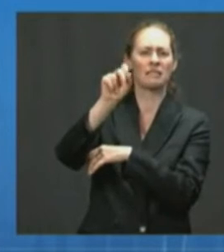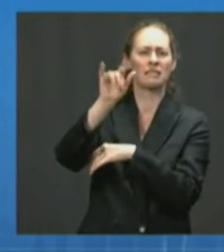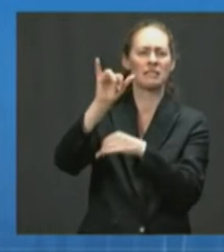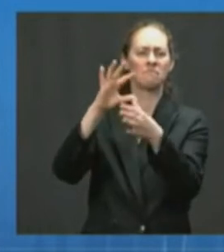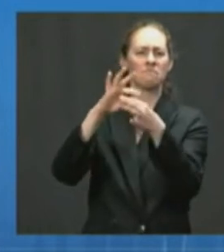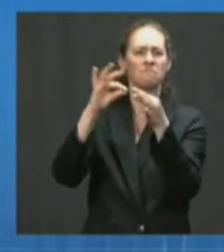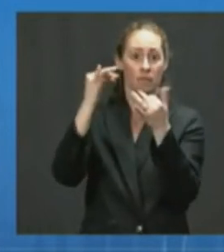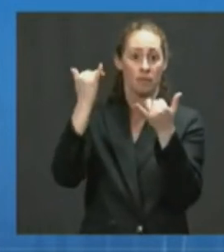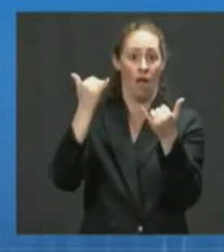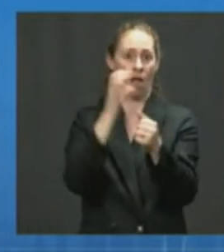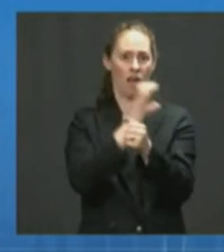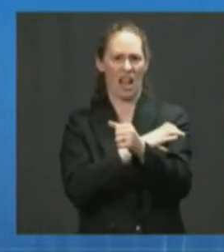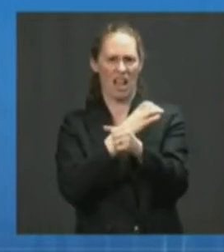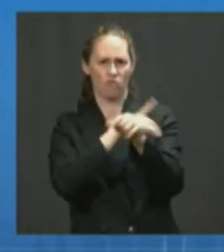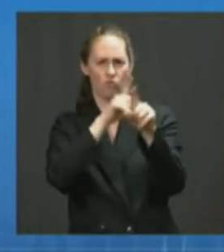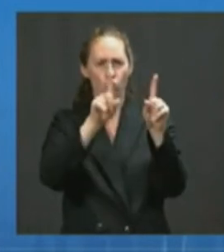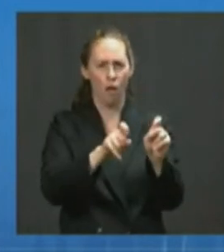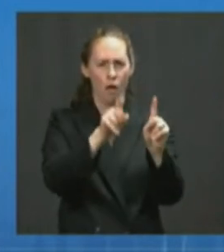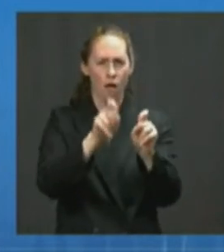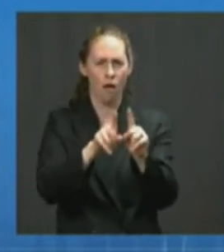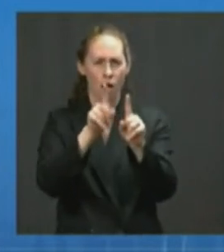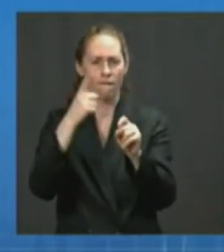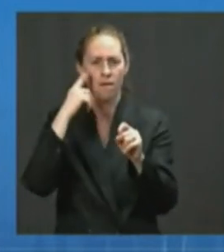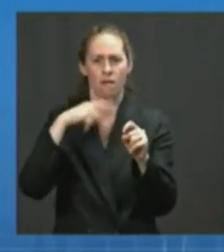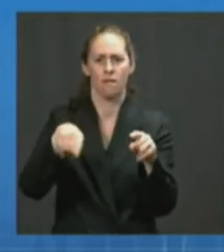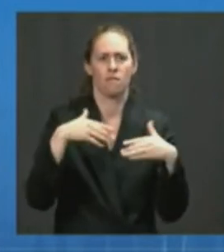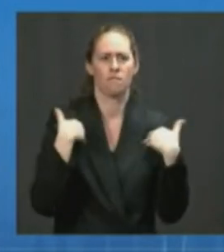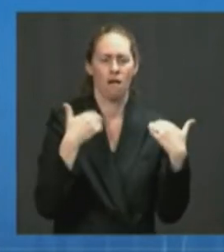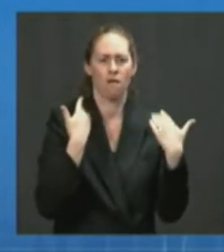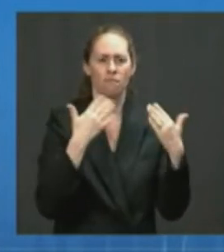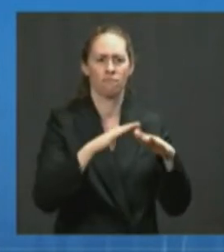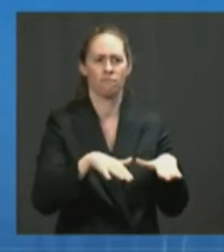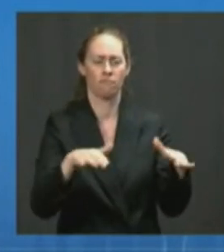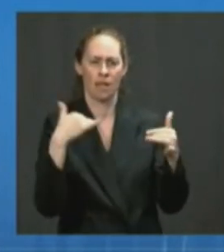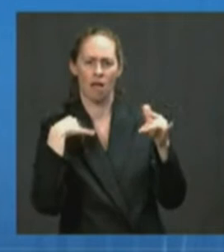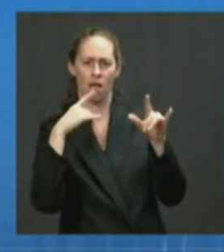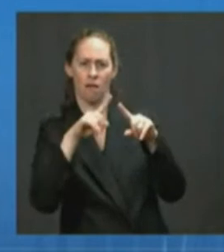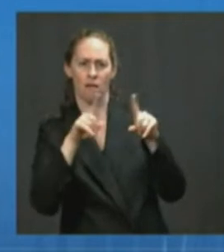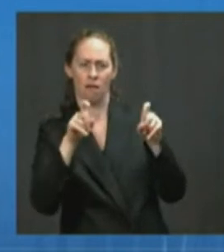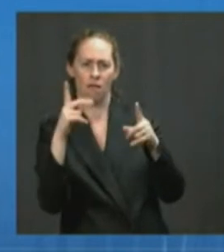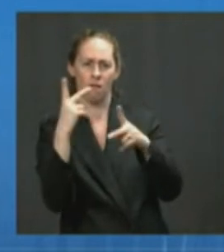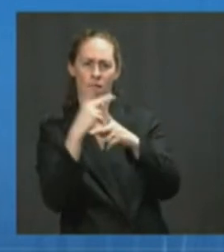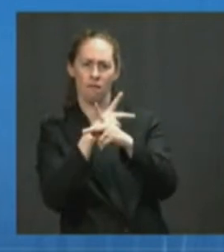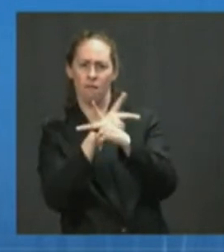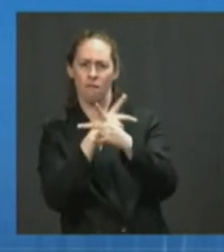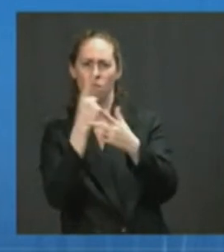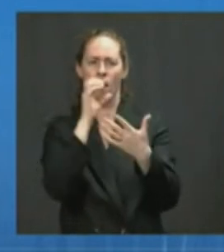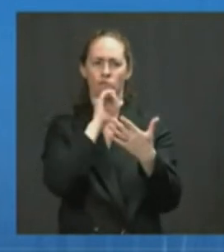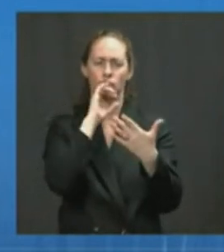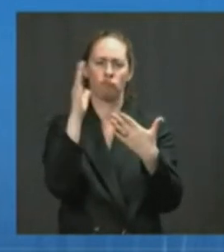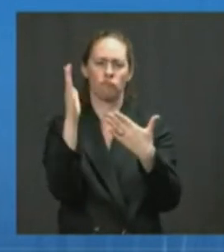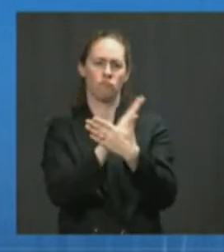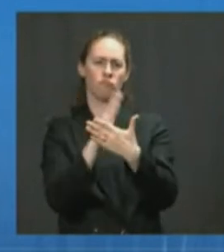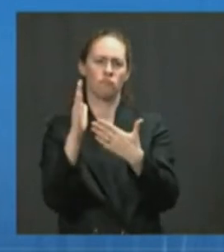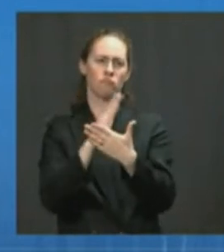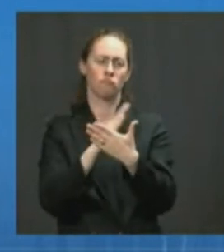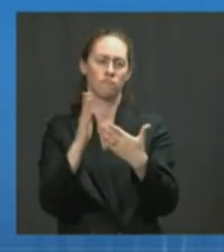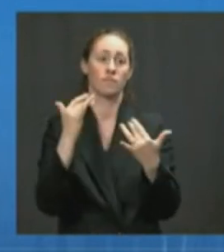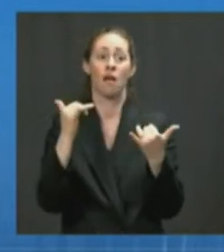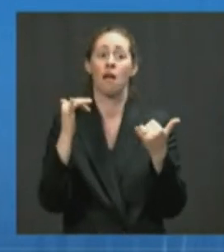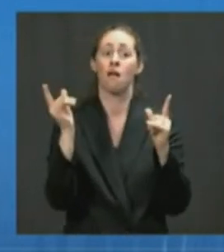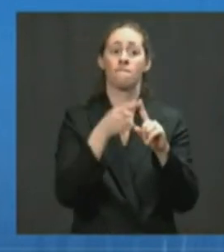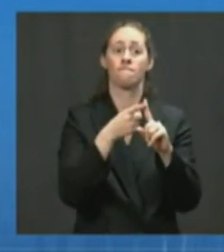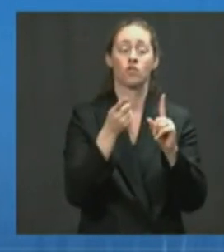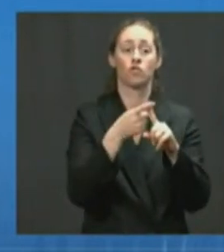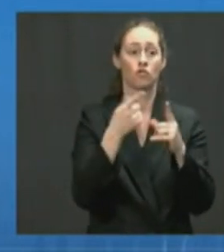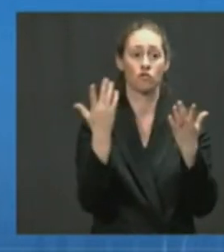in progress are doing an age deescalation that relates to the second part of the question is question. So they'll do 12 to nine years